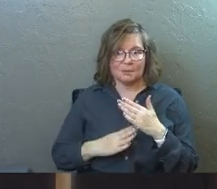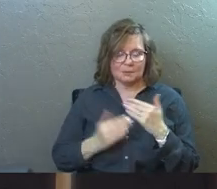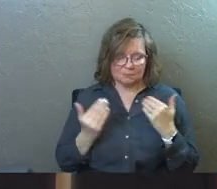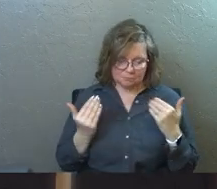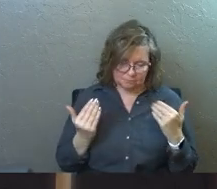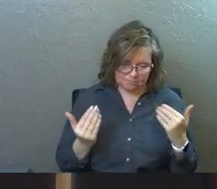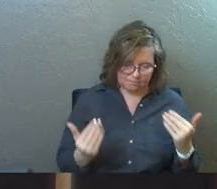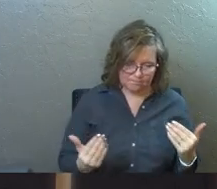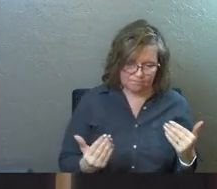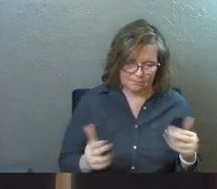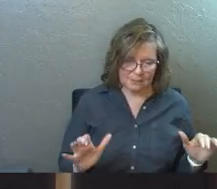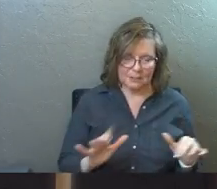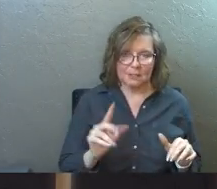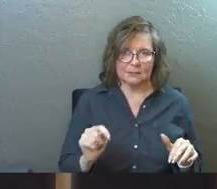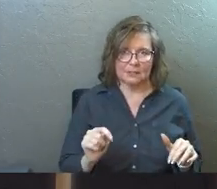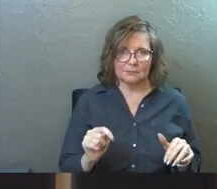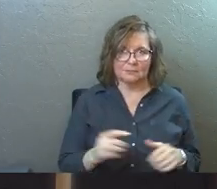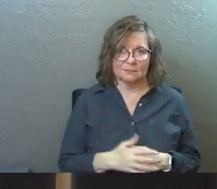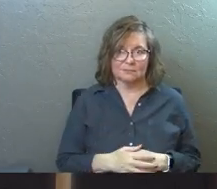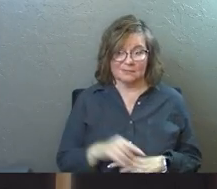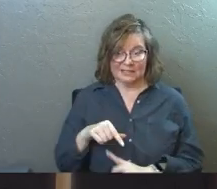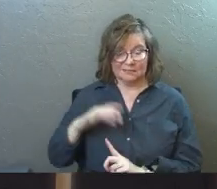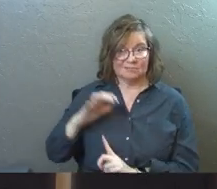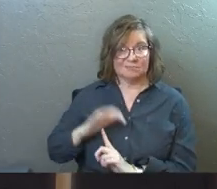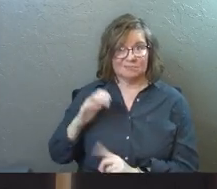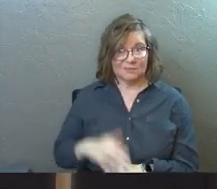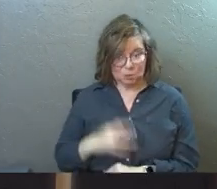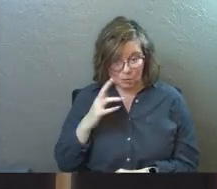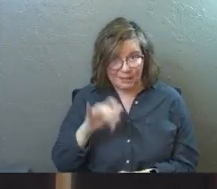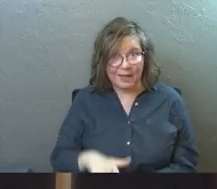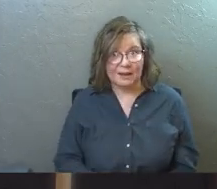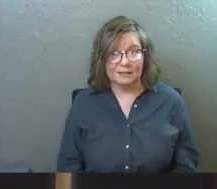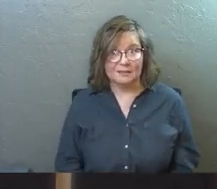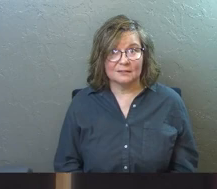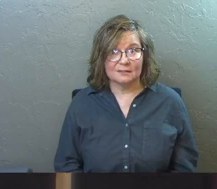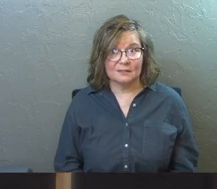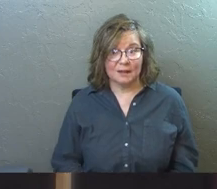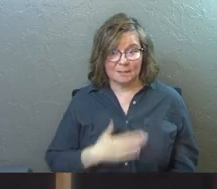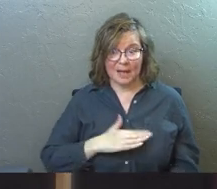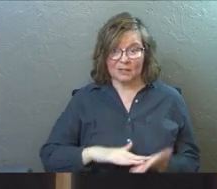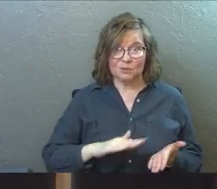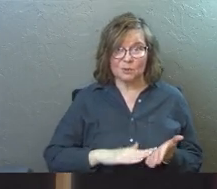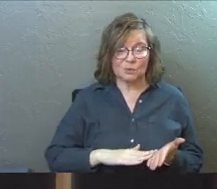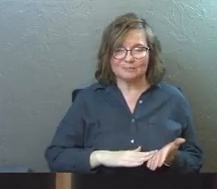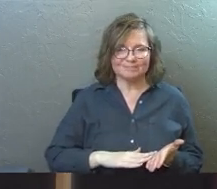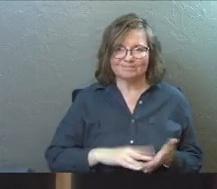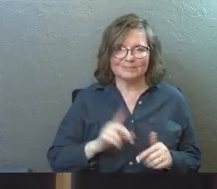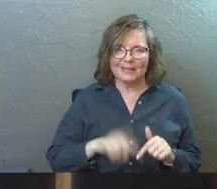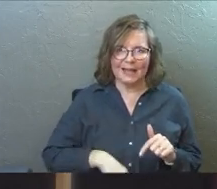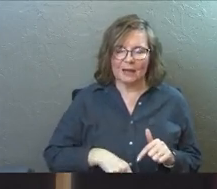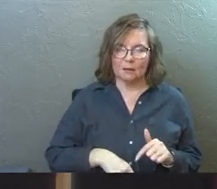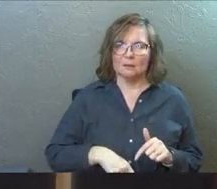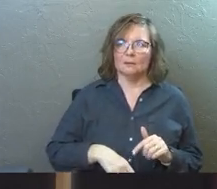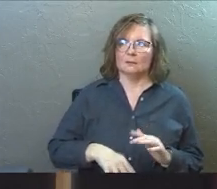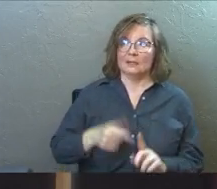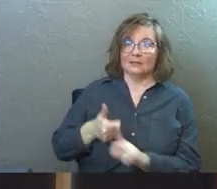Jesus trumps us all. Do you realize he trumps us all? Why don't you guys stand up?